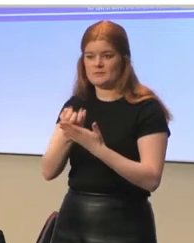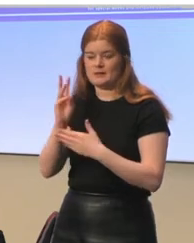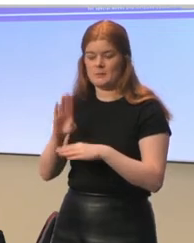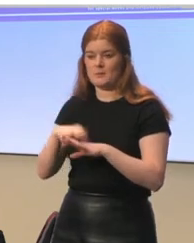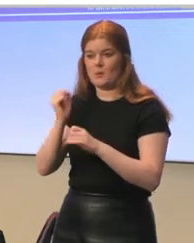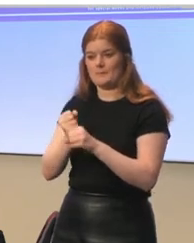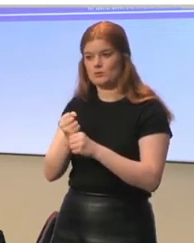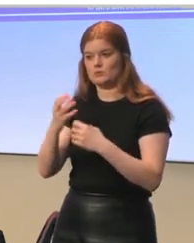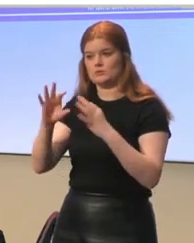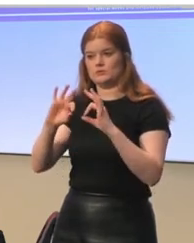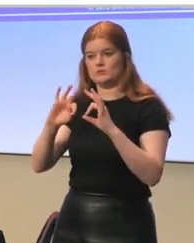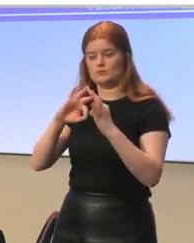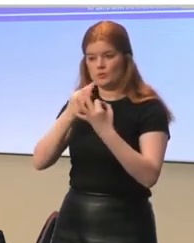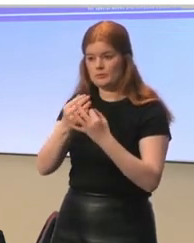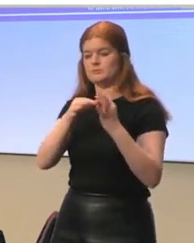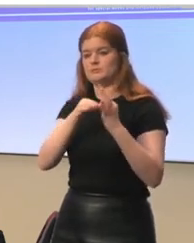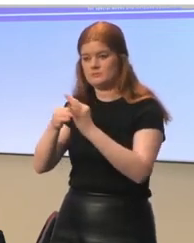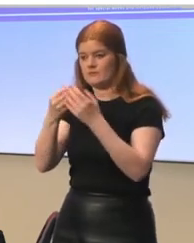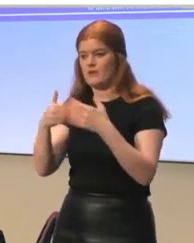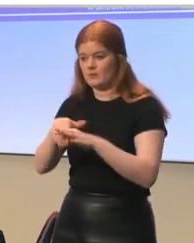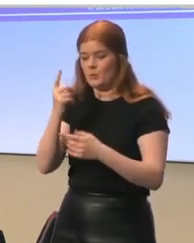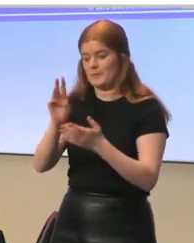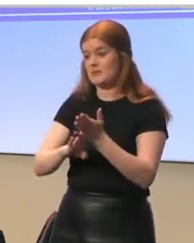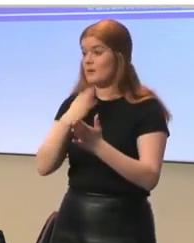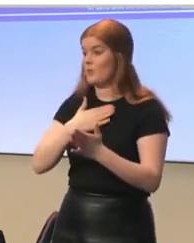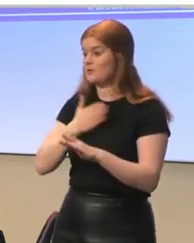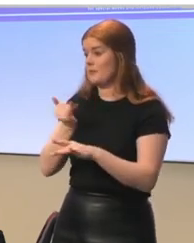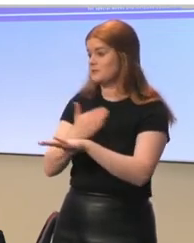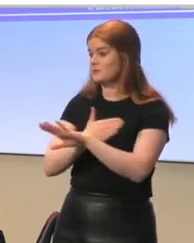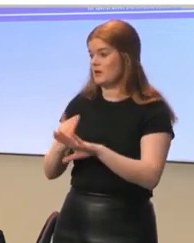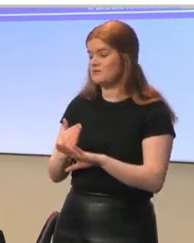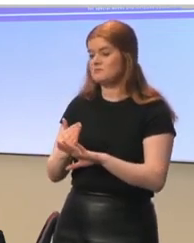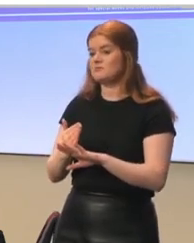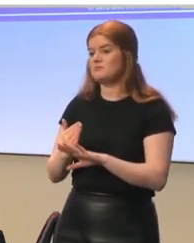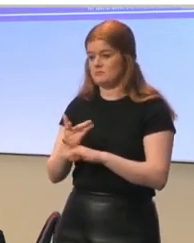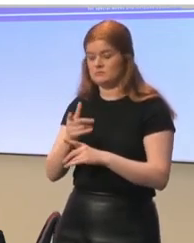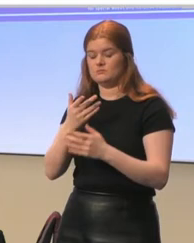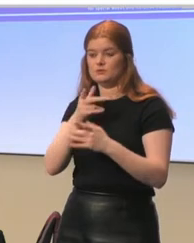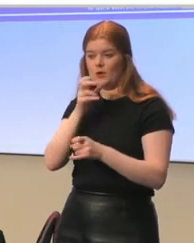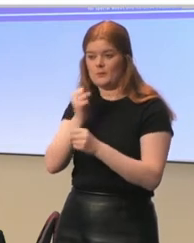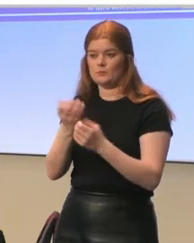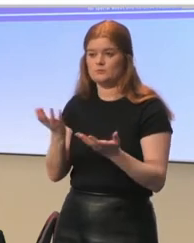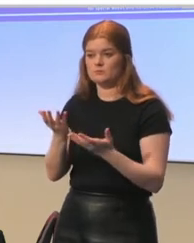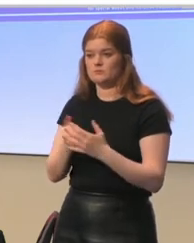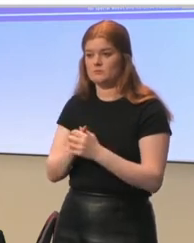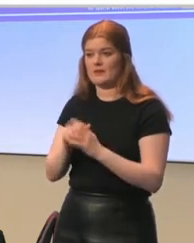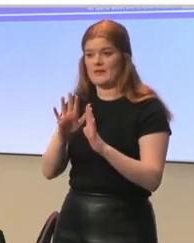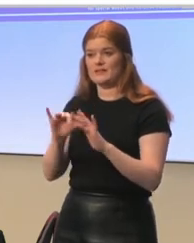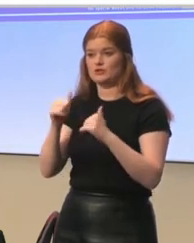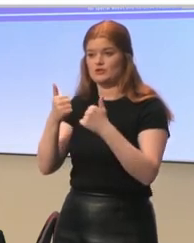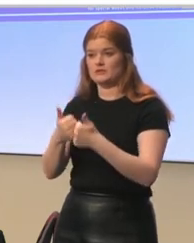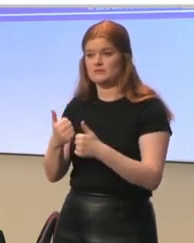constellation and everything in a minute. But I would like to start to tell you about the agency